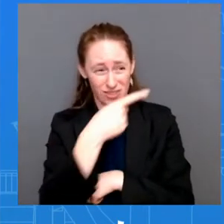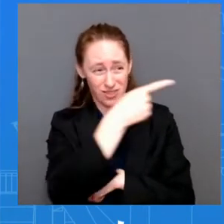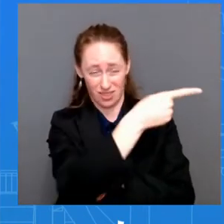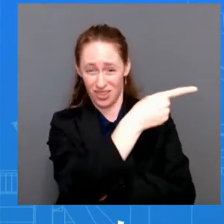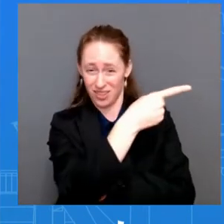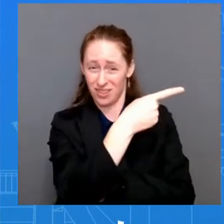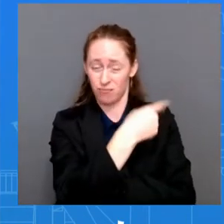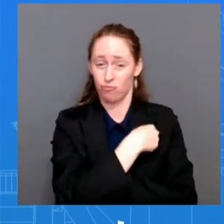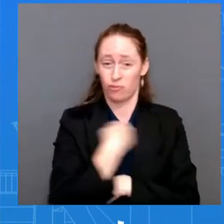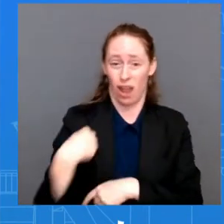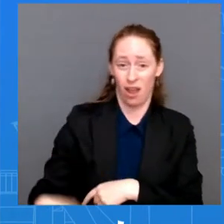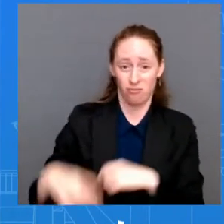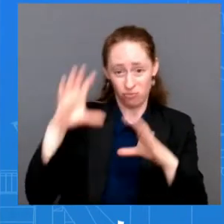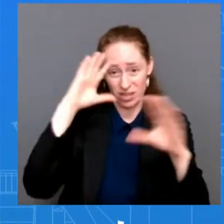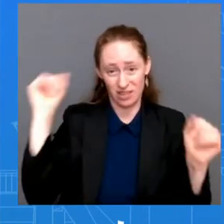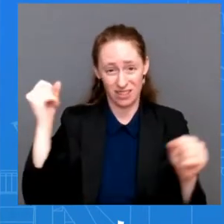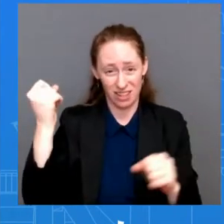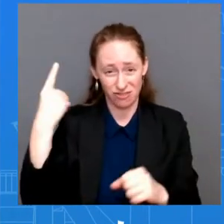As I said in my opening statement,